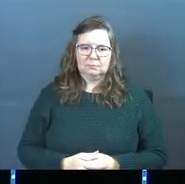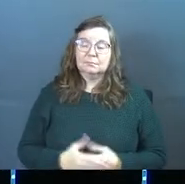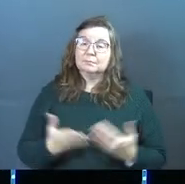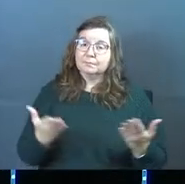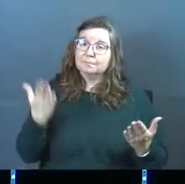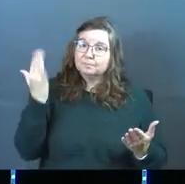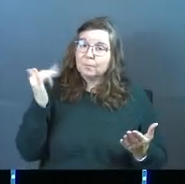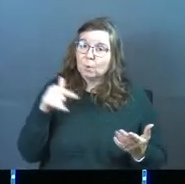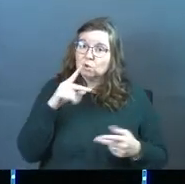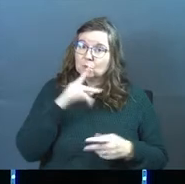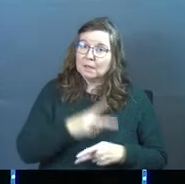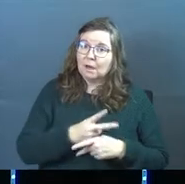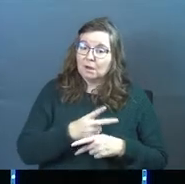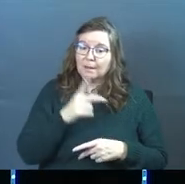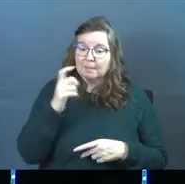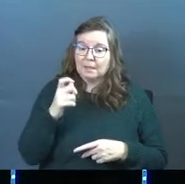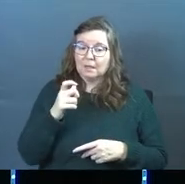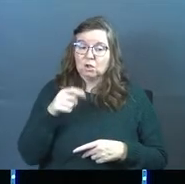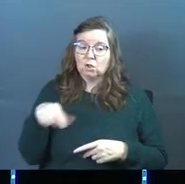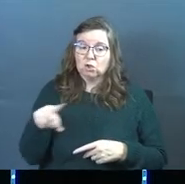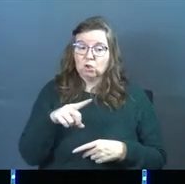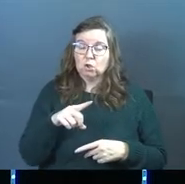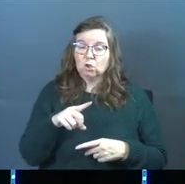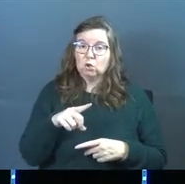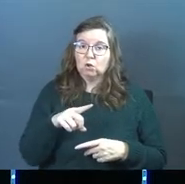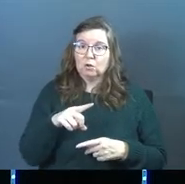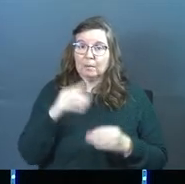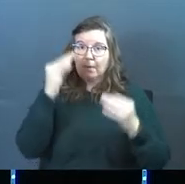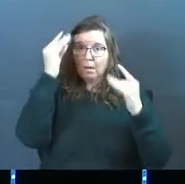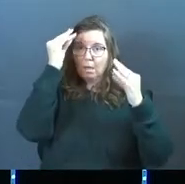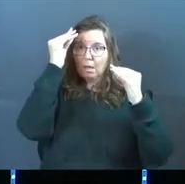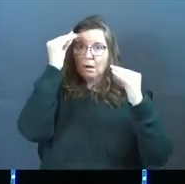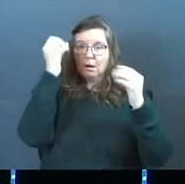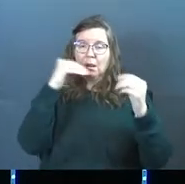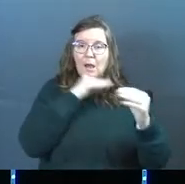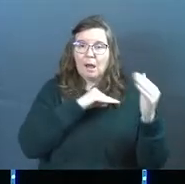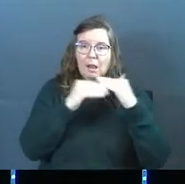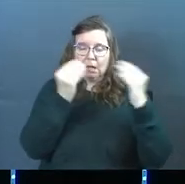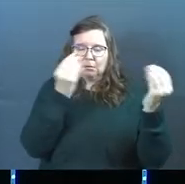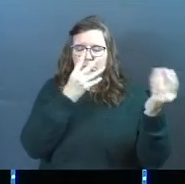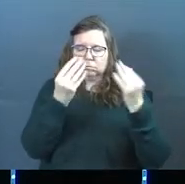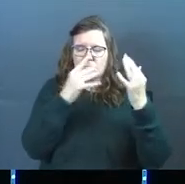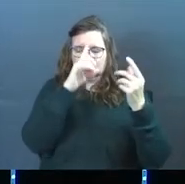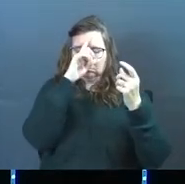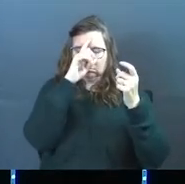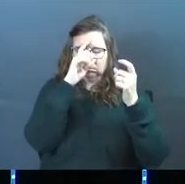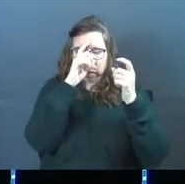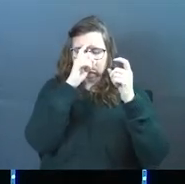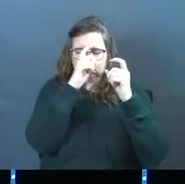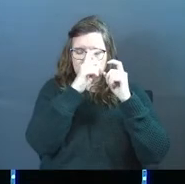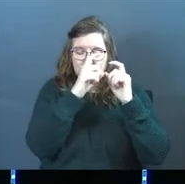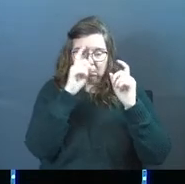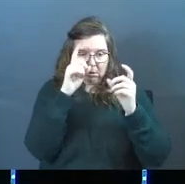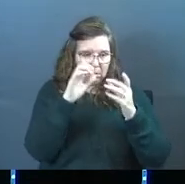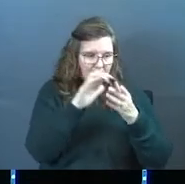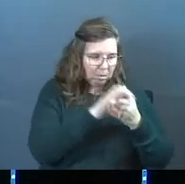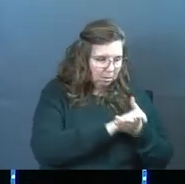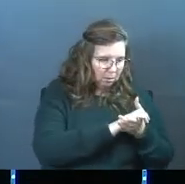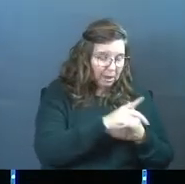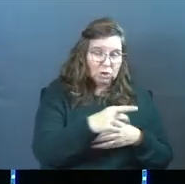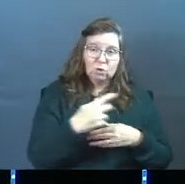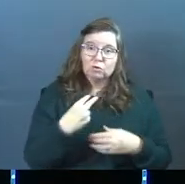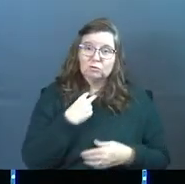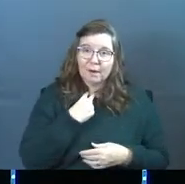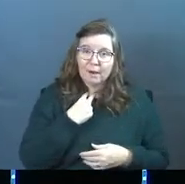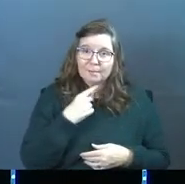Here's why you should care. Because you've been conditioned by lies all your life. And you're trapped